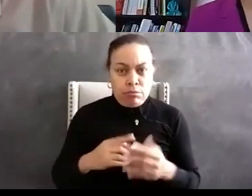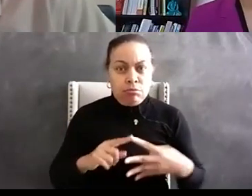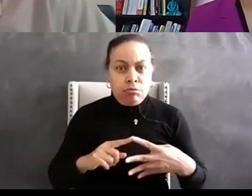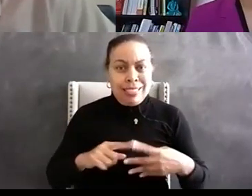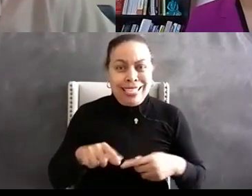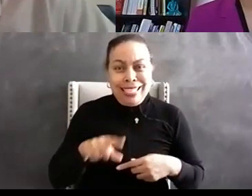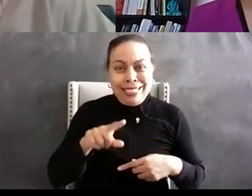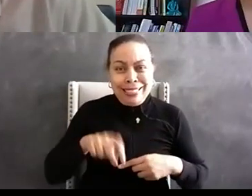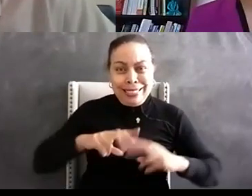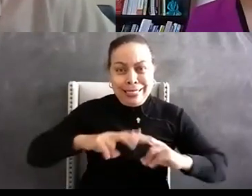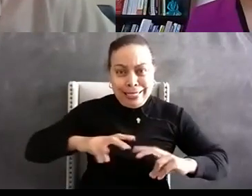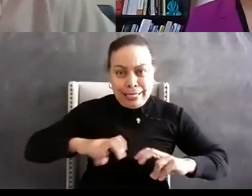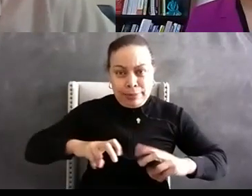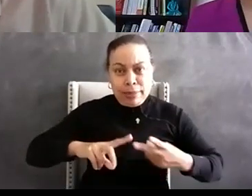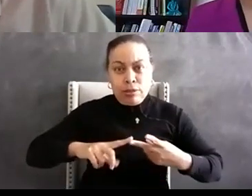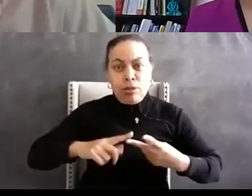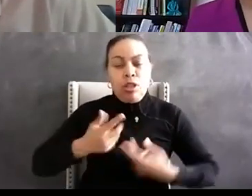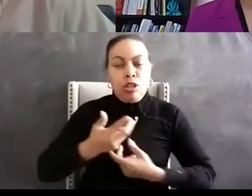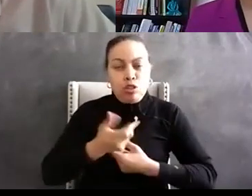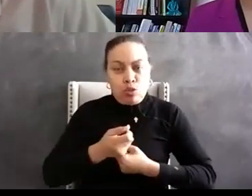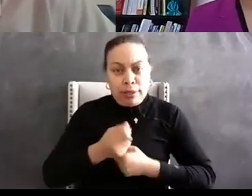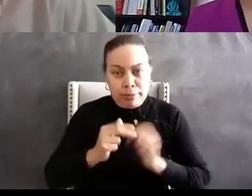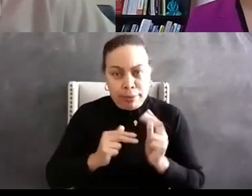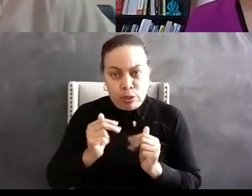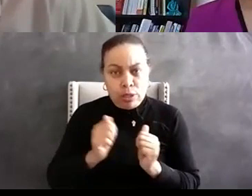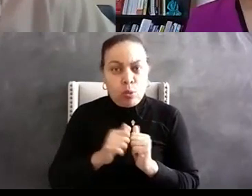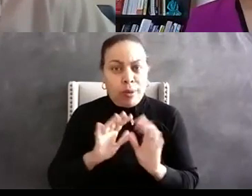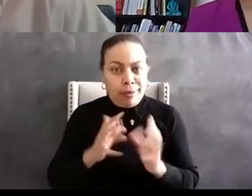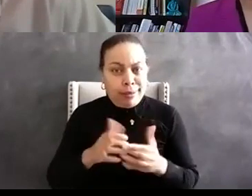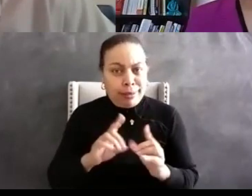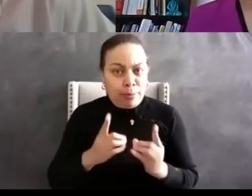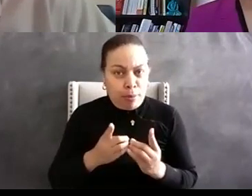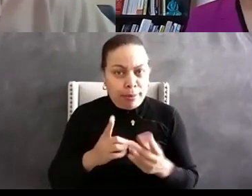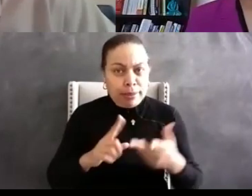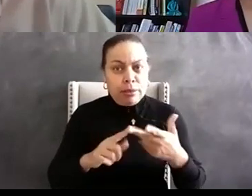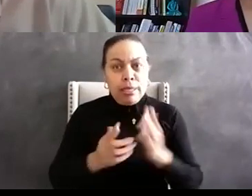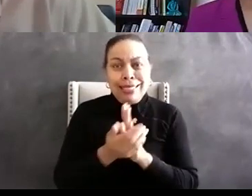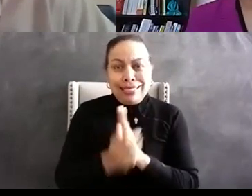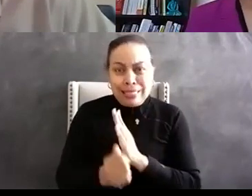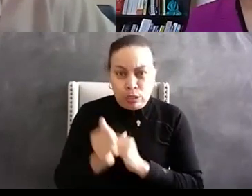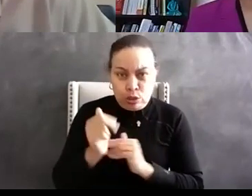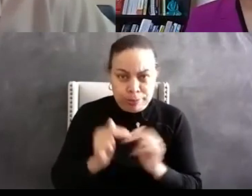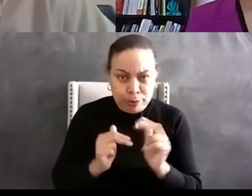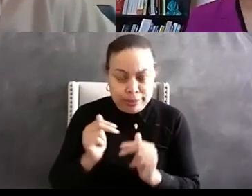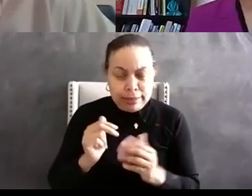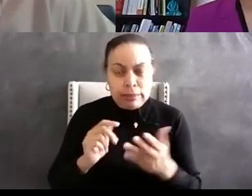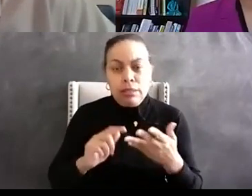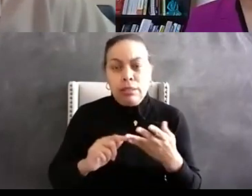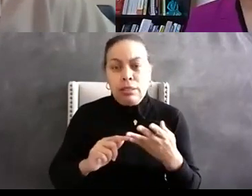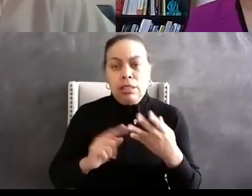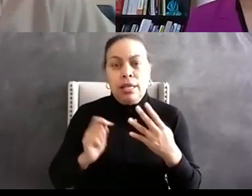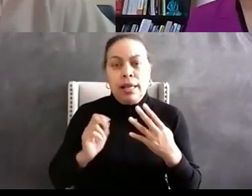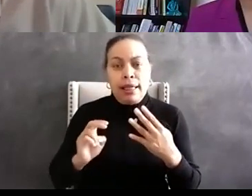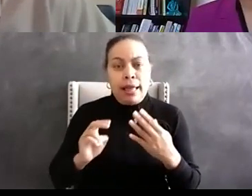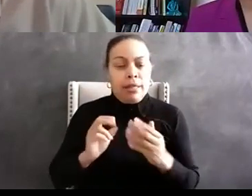we go into trust building with the department itself and then we go into skills building with them and then we train them in